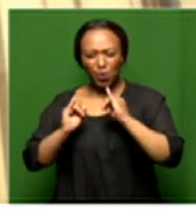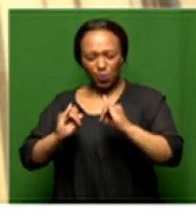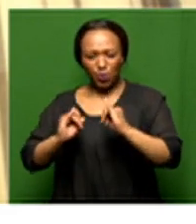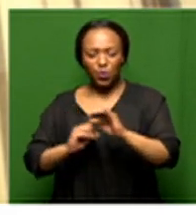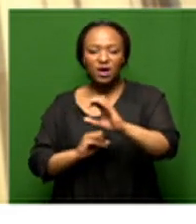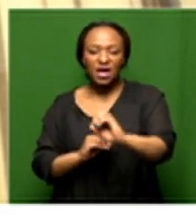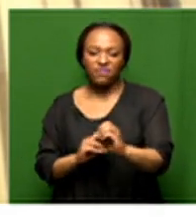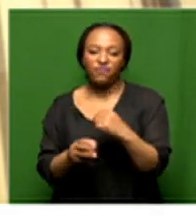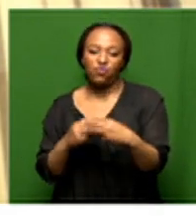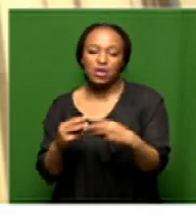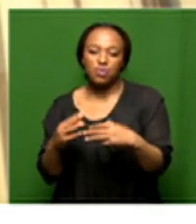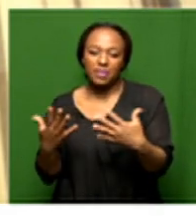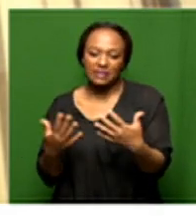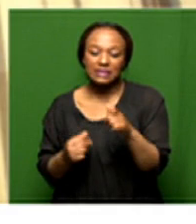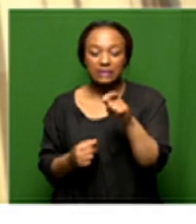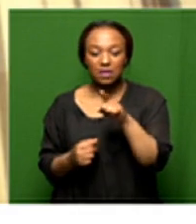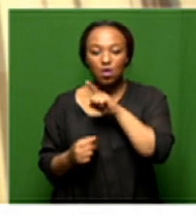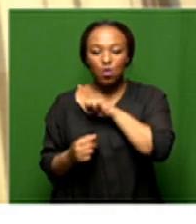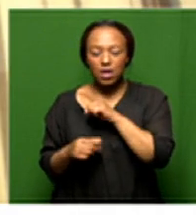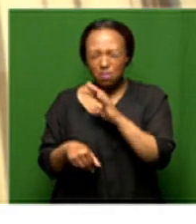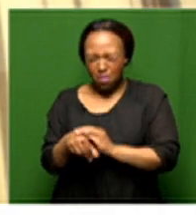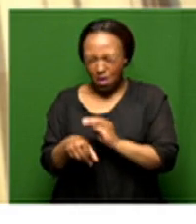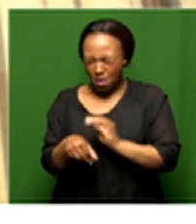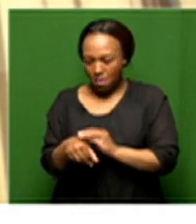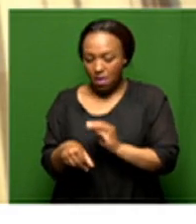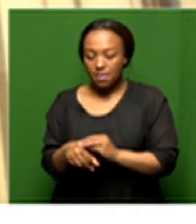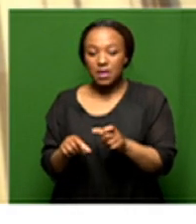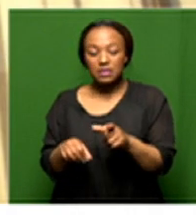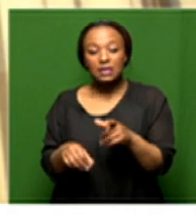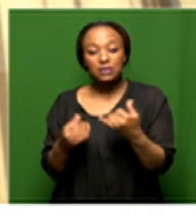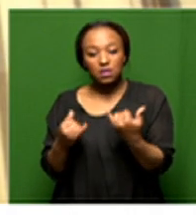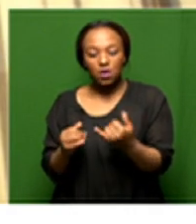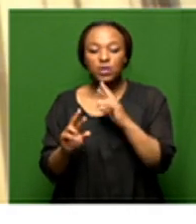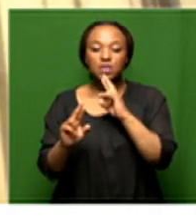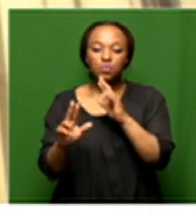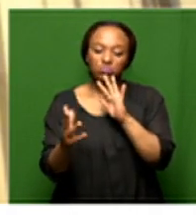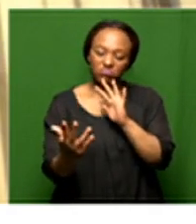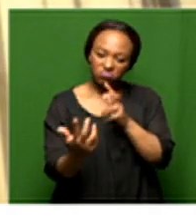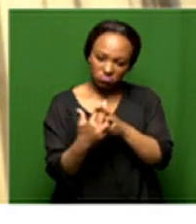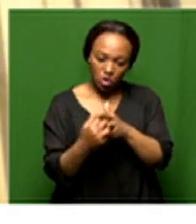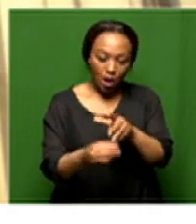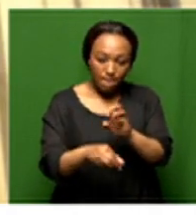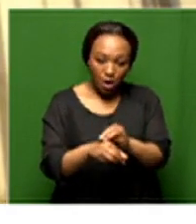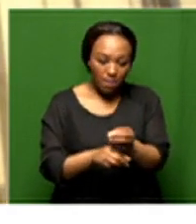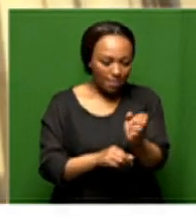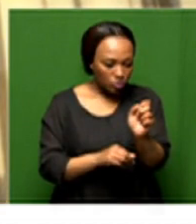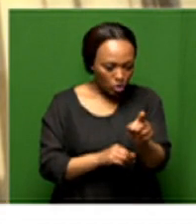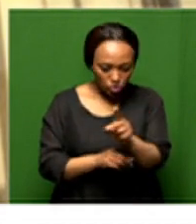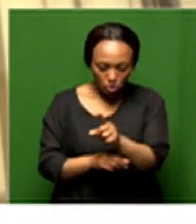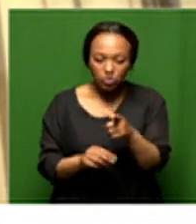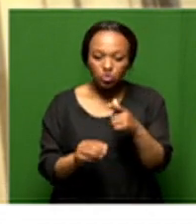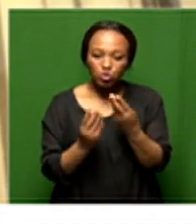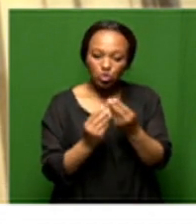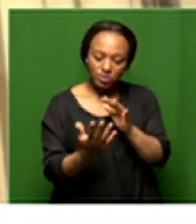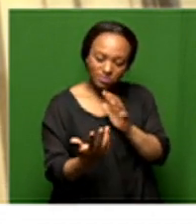essentially you you are you are confronted with a with a crisis and the response must be commensurate to the scale of the problem so there must be a degree